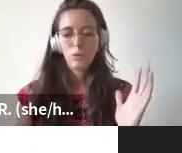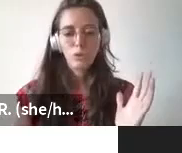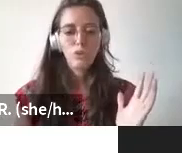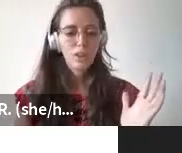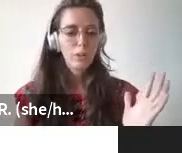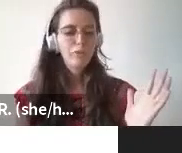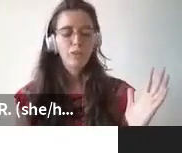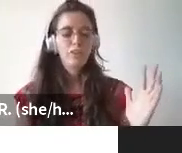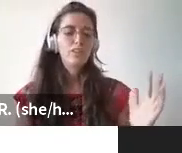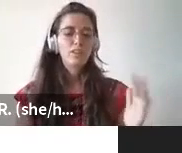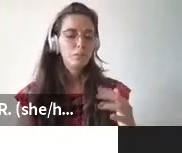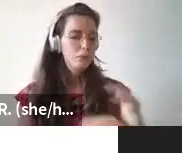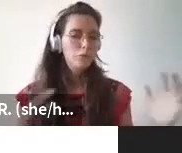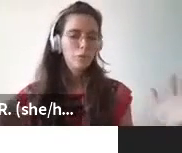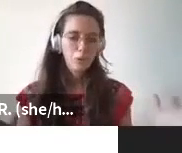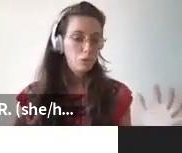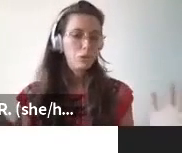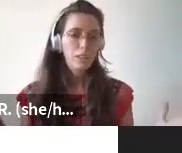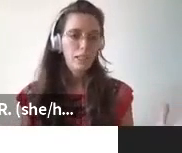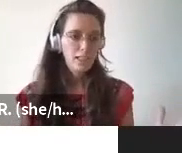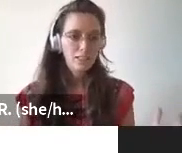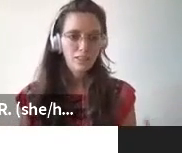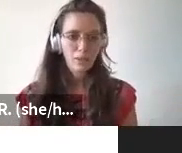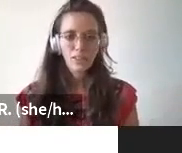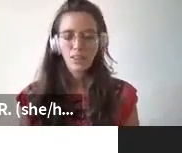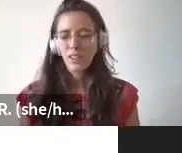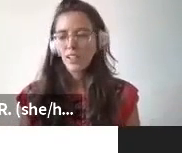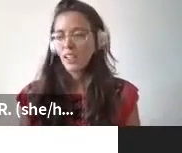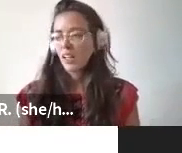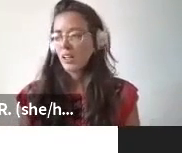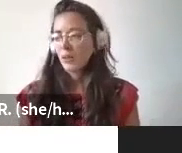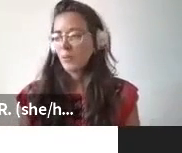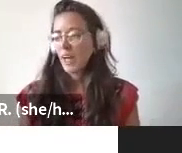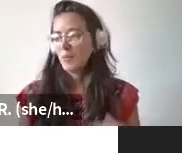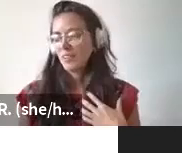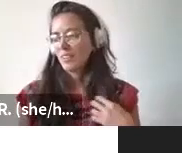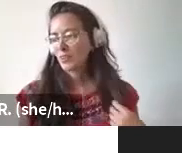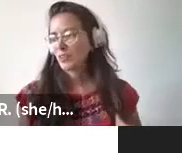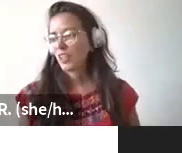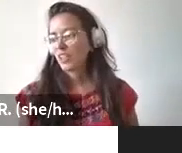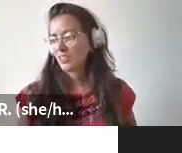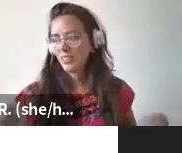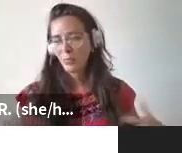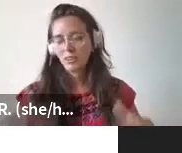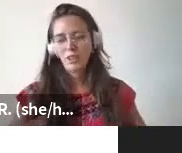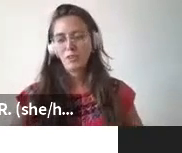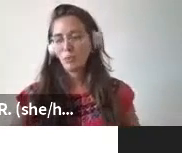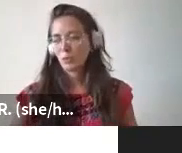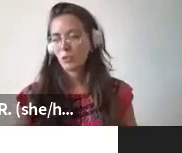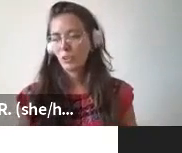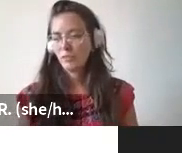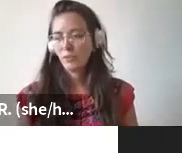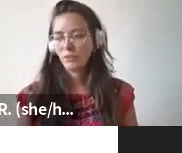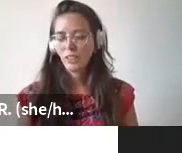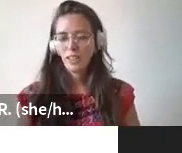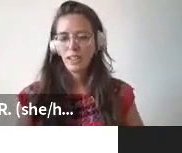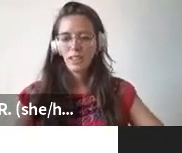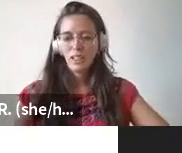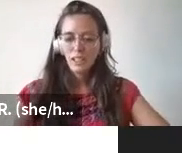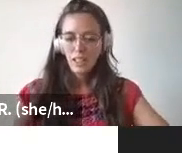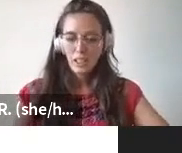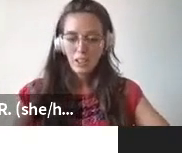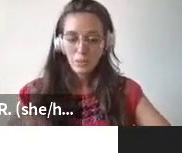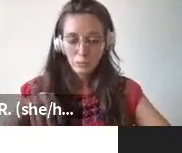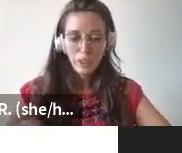lot of a symmetry between the type of content that people usually access this right um i make this exercise like myself on a personal